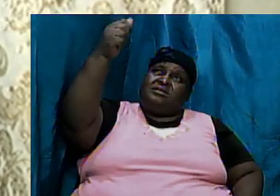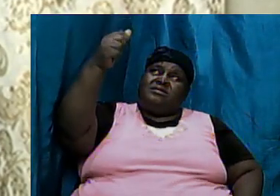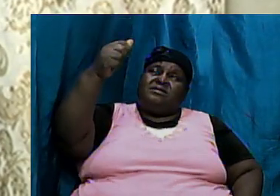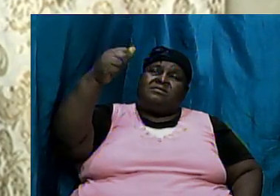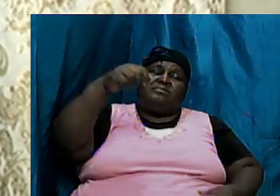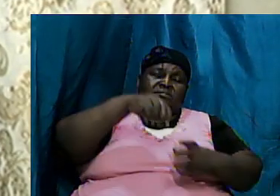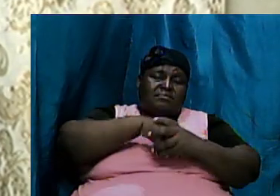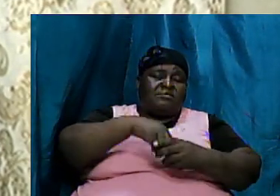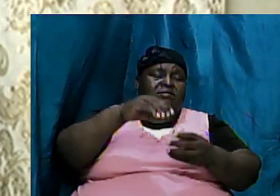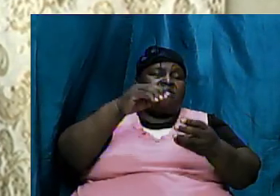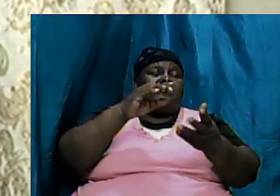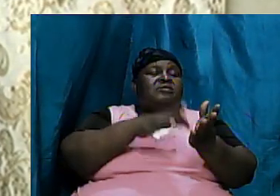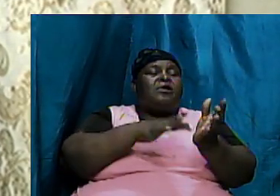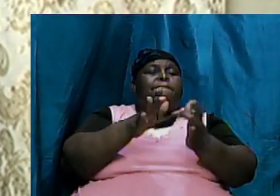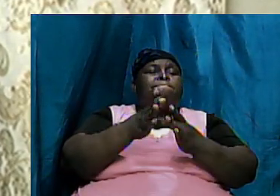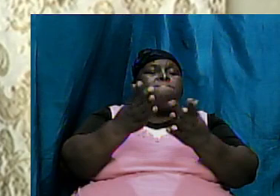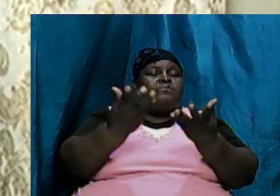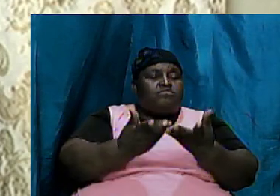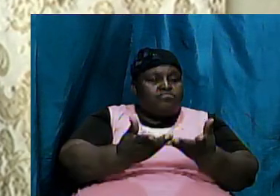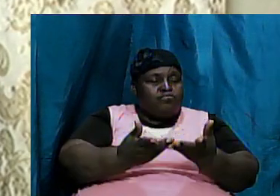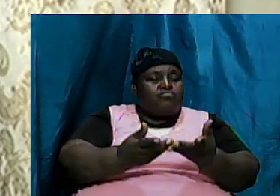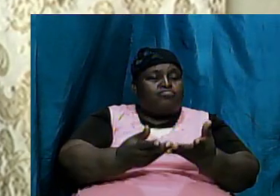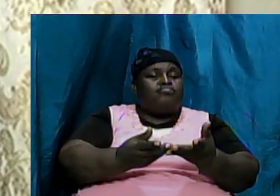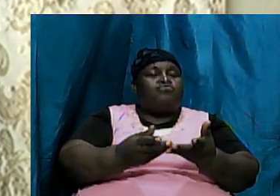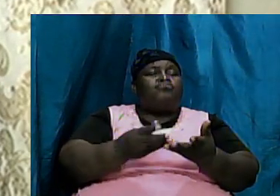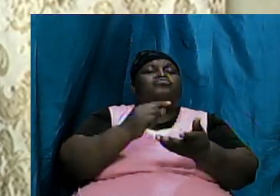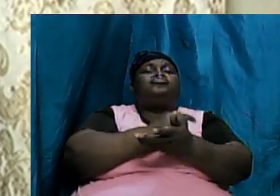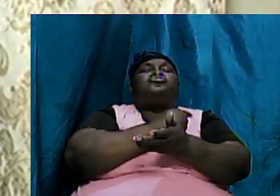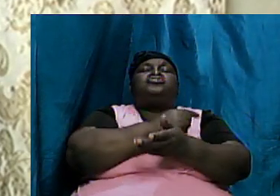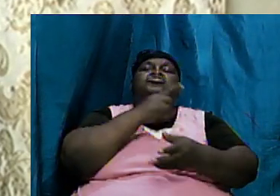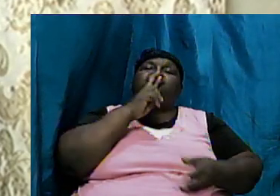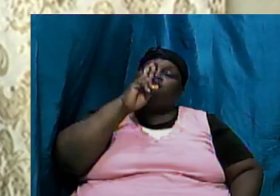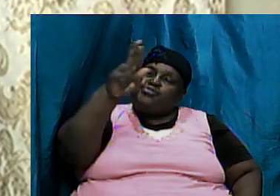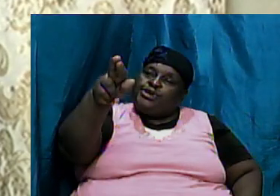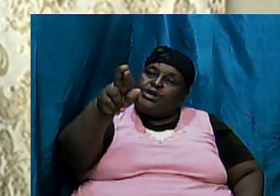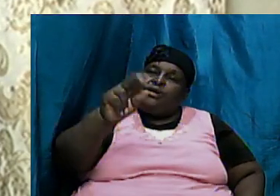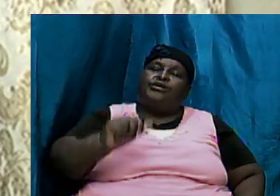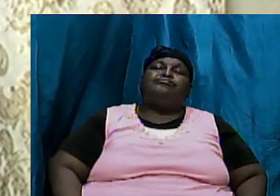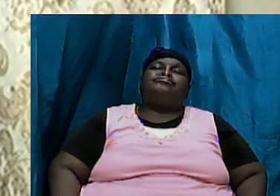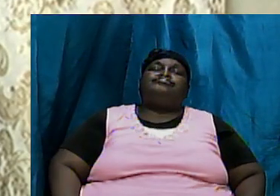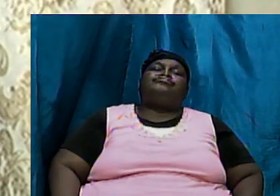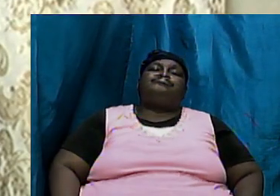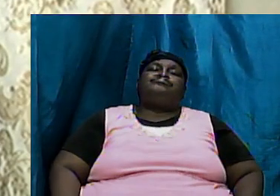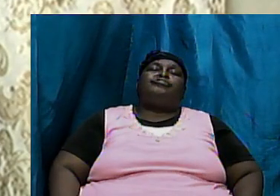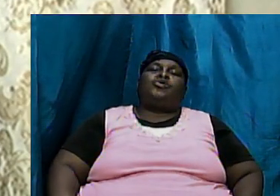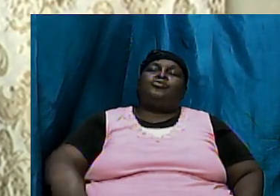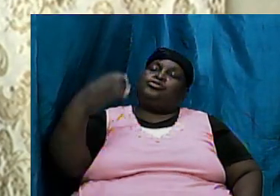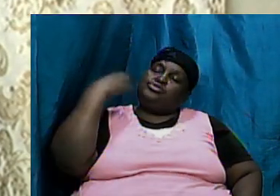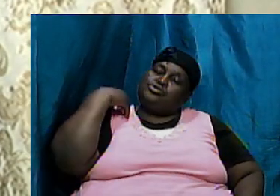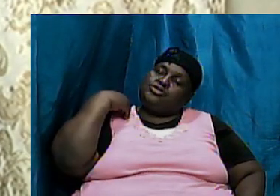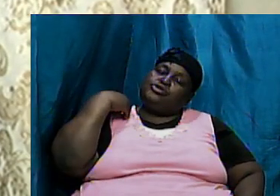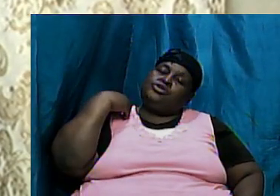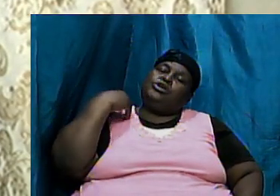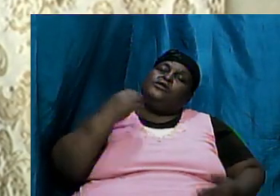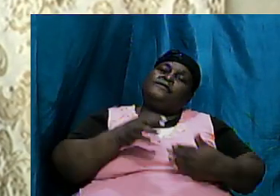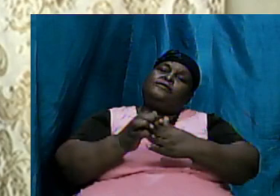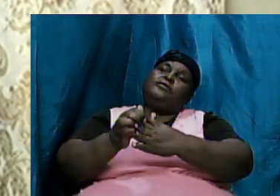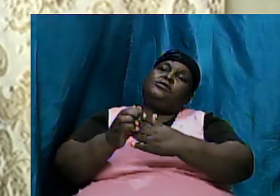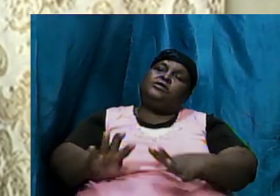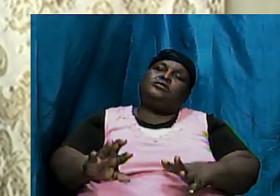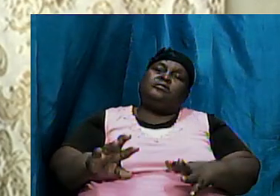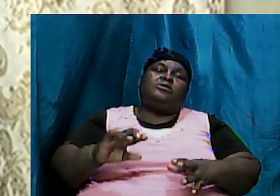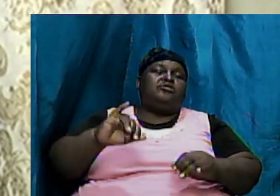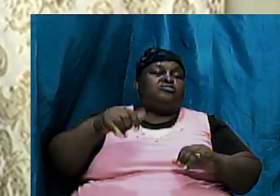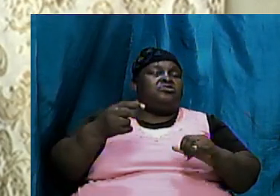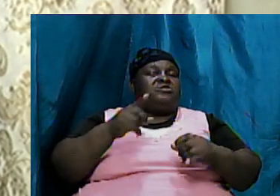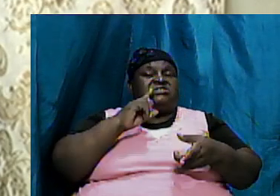book of genesis is real so our chief cornerstone just validated it and